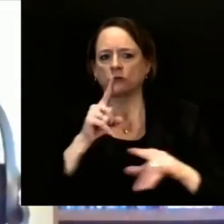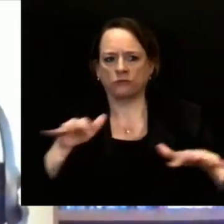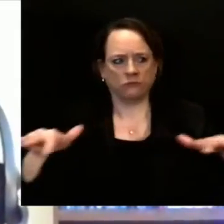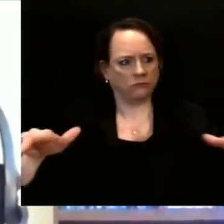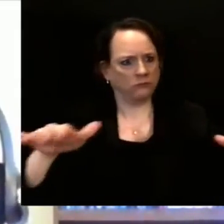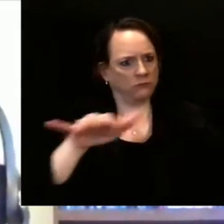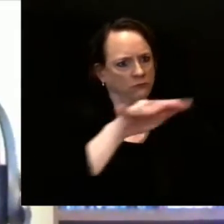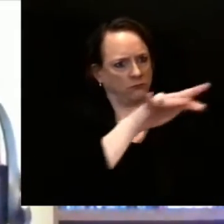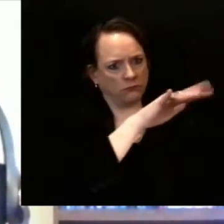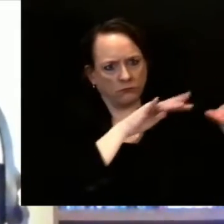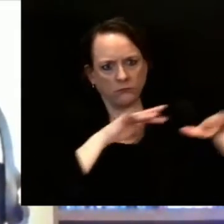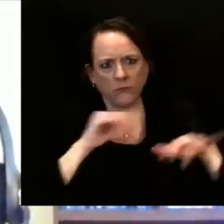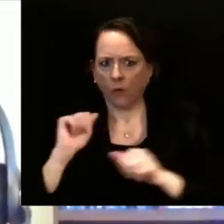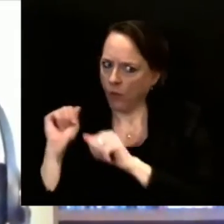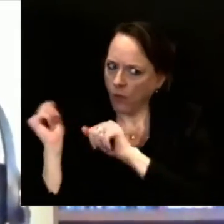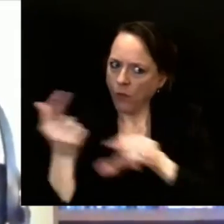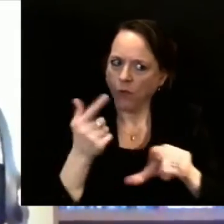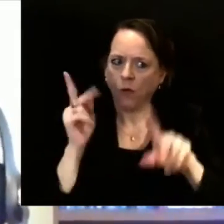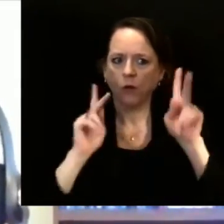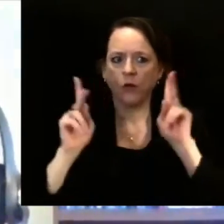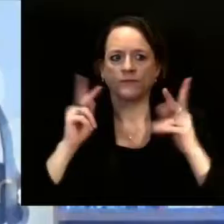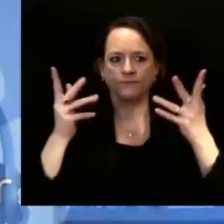we move along.